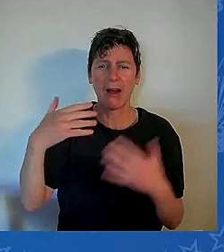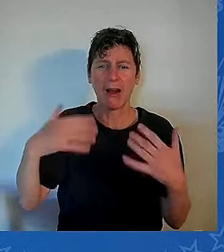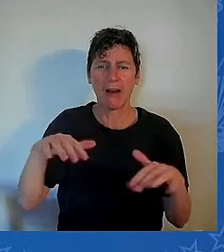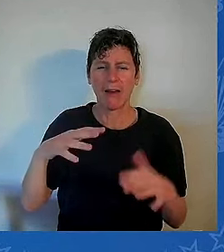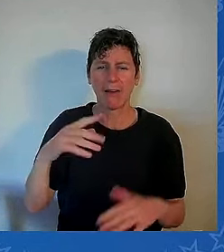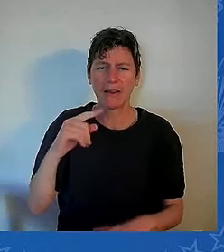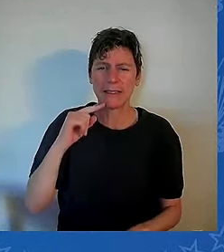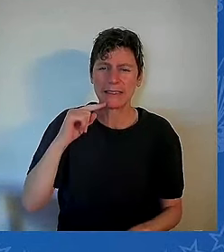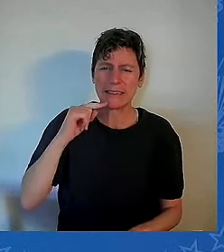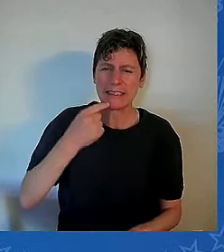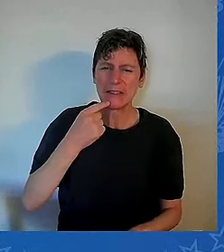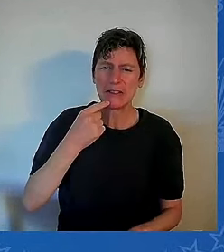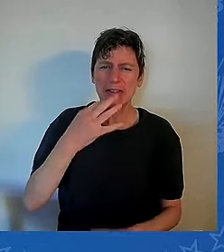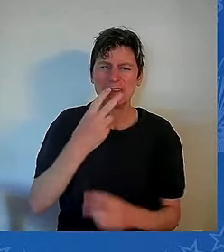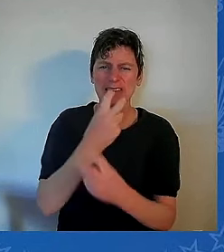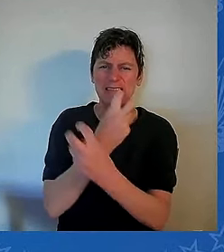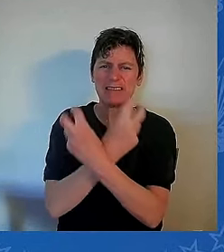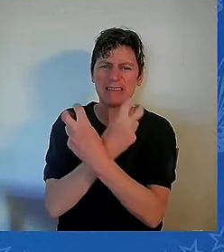he died.